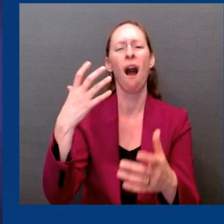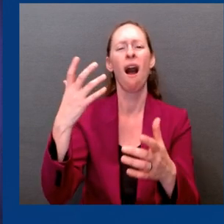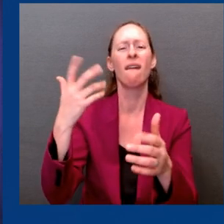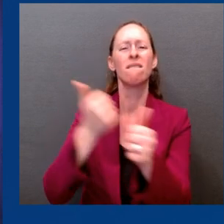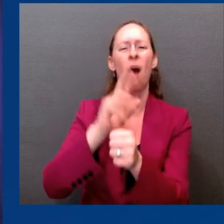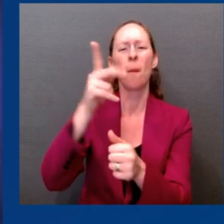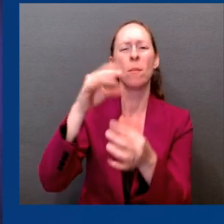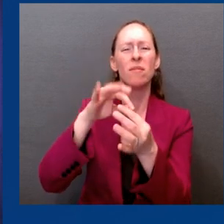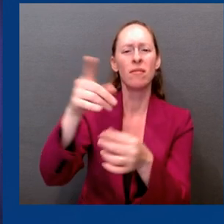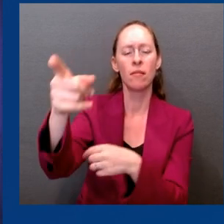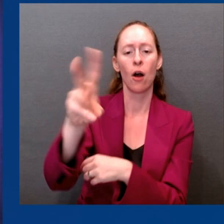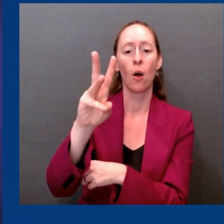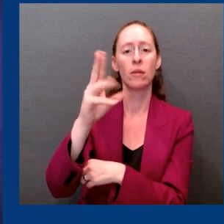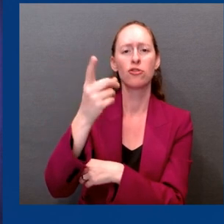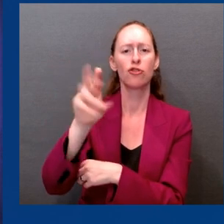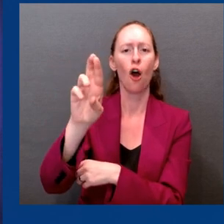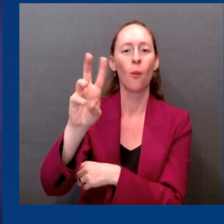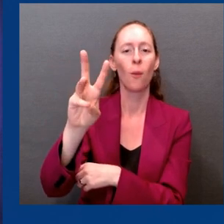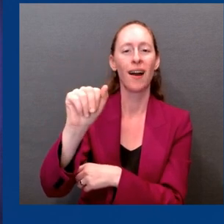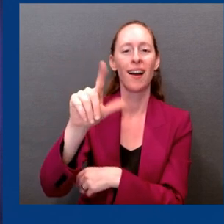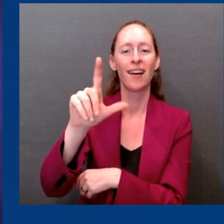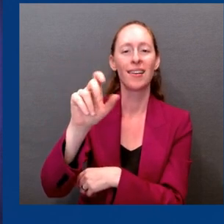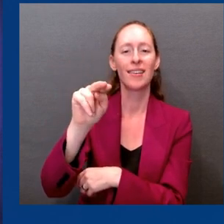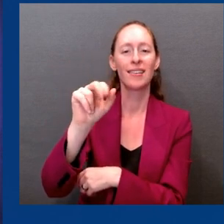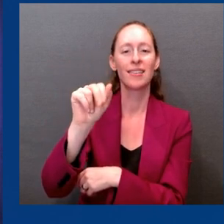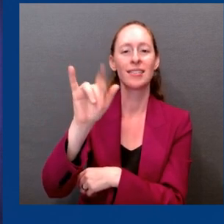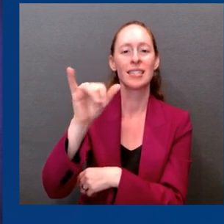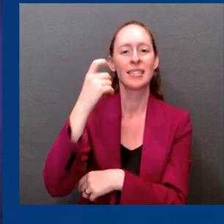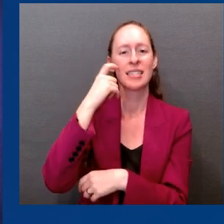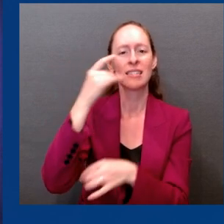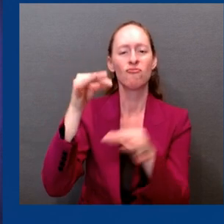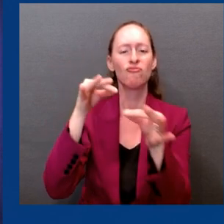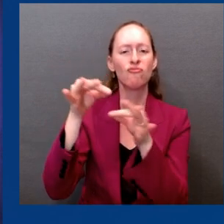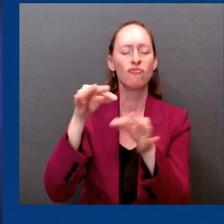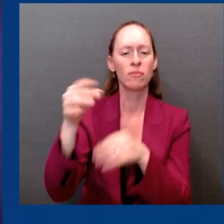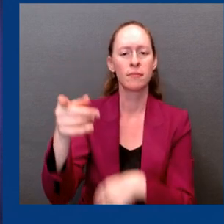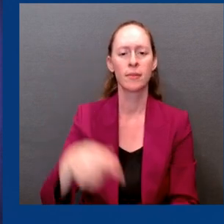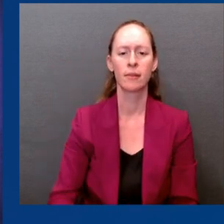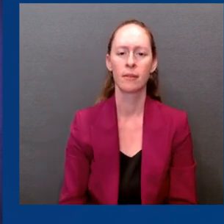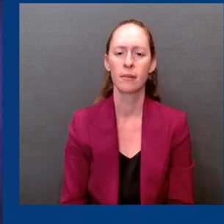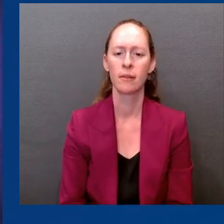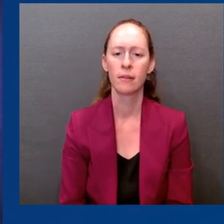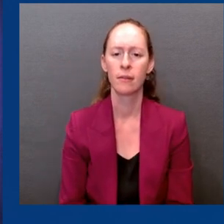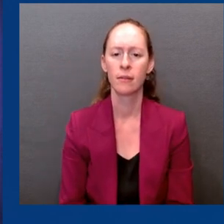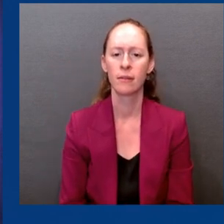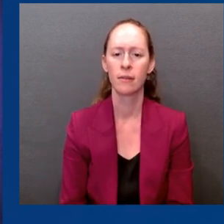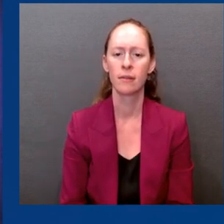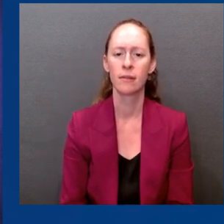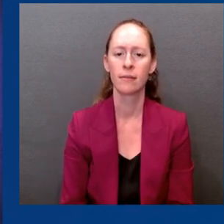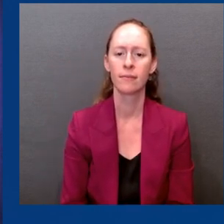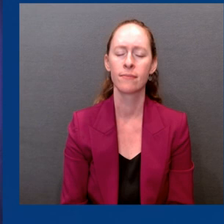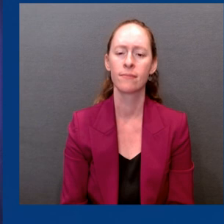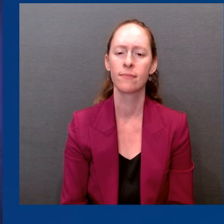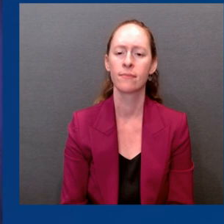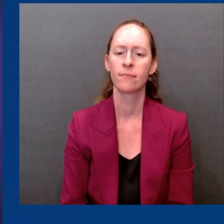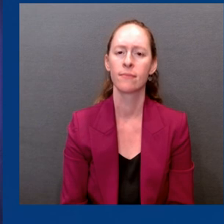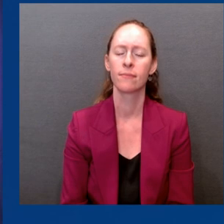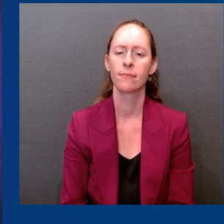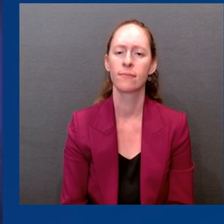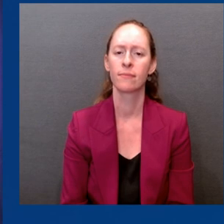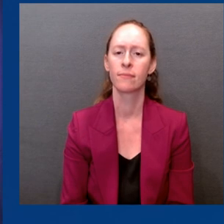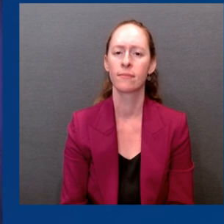the decline in cases and deaths this winter, if there's significant uptake